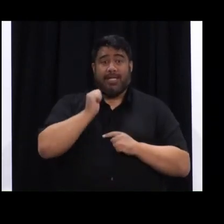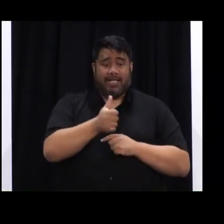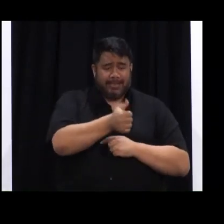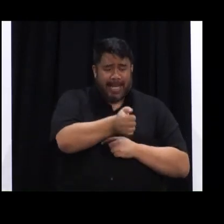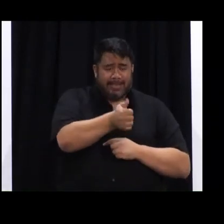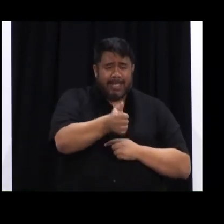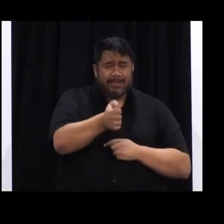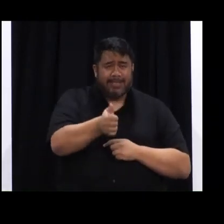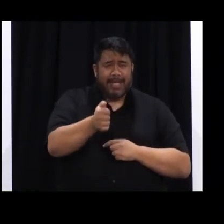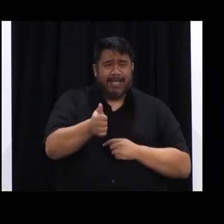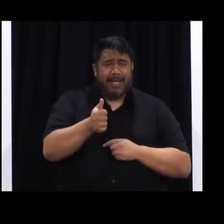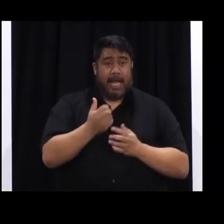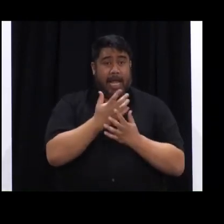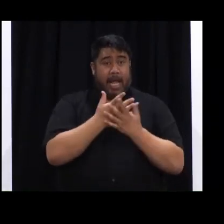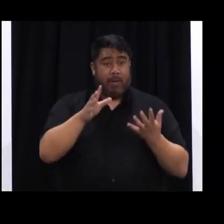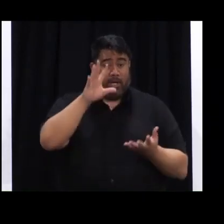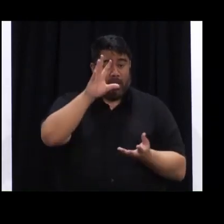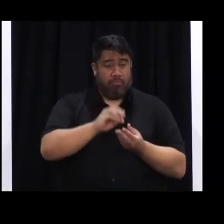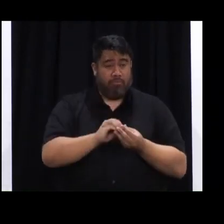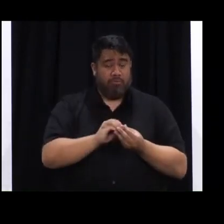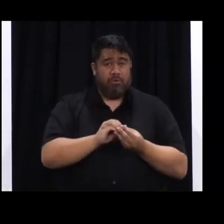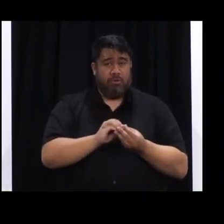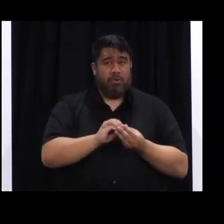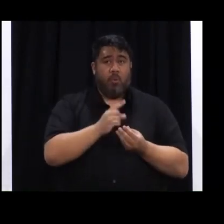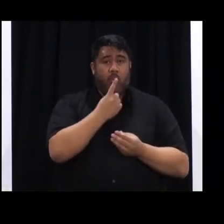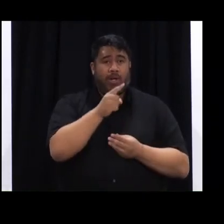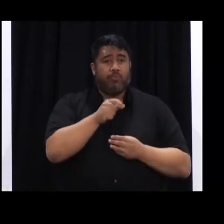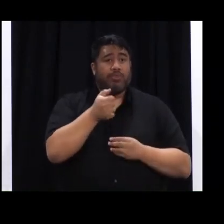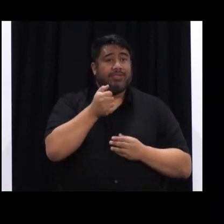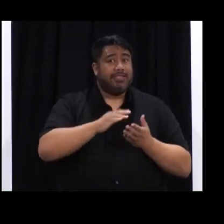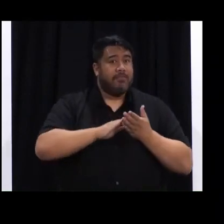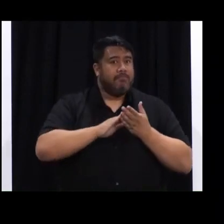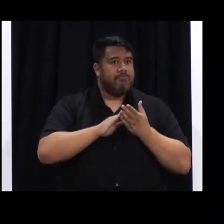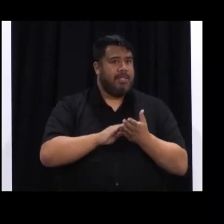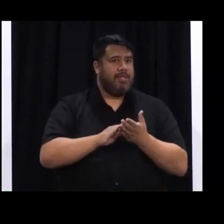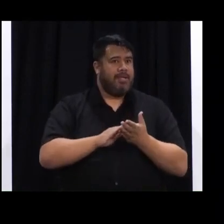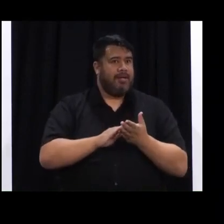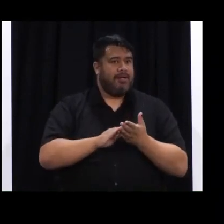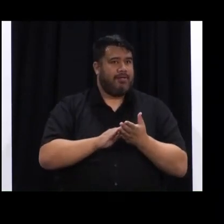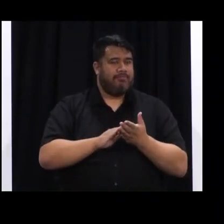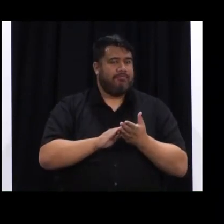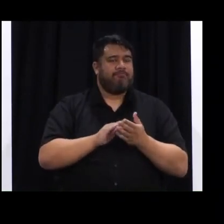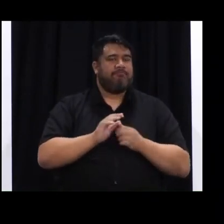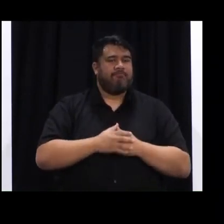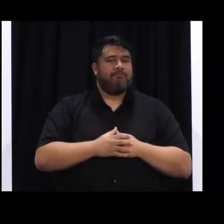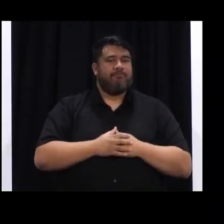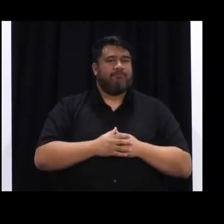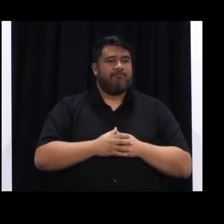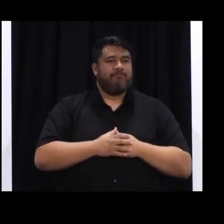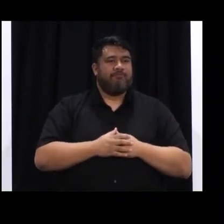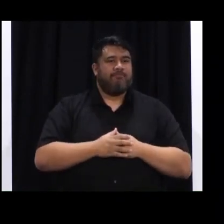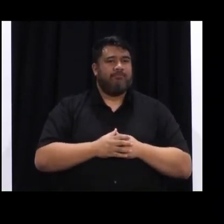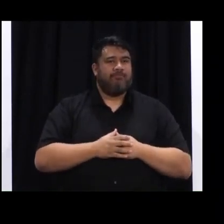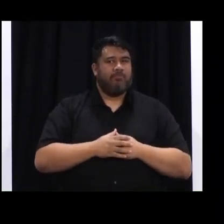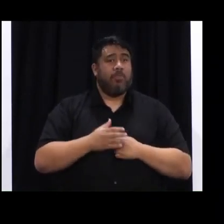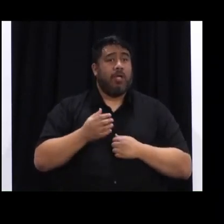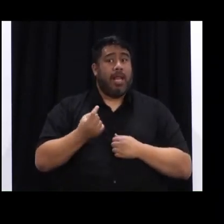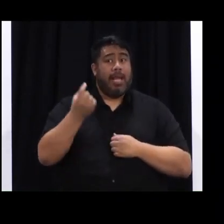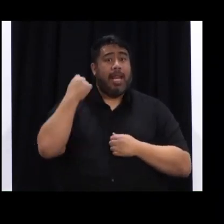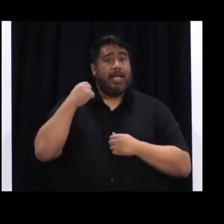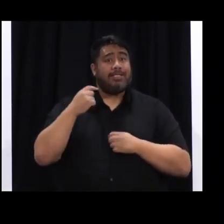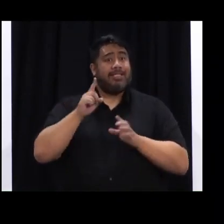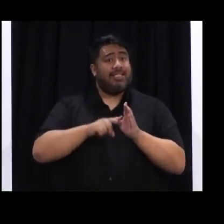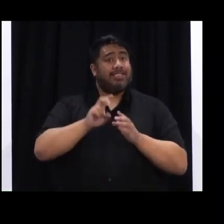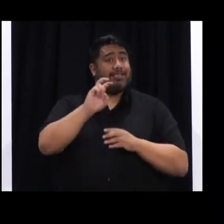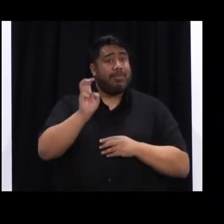country moved to alert level 2, with 1.6 million scans registered yesterday. Not quite at the record set last September,